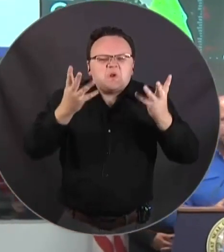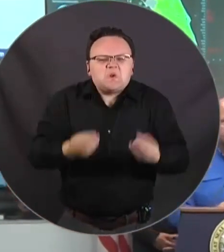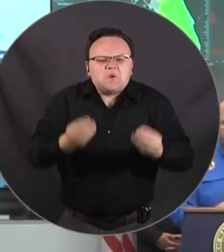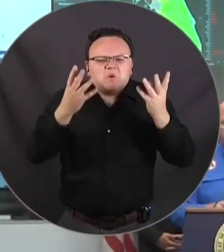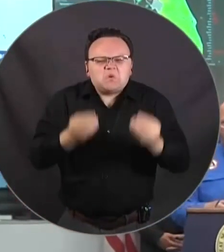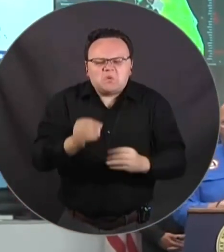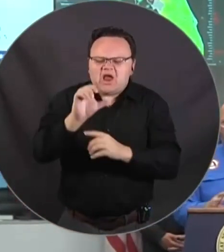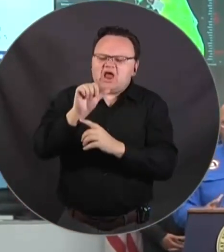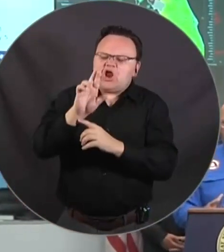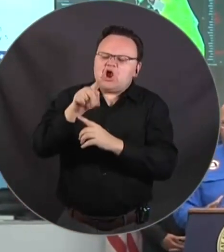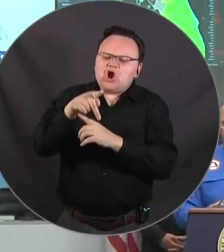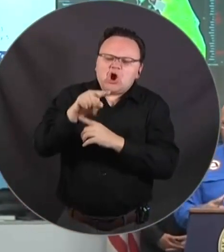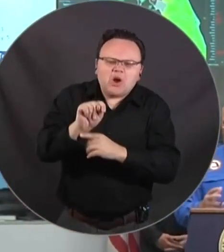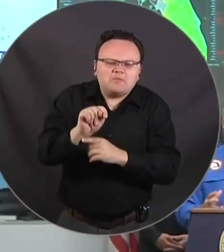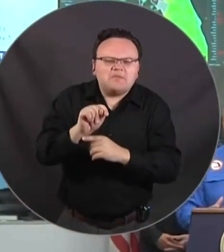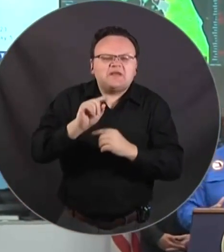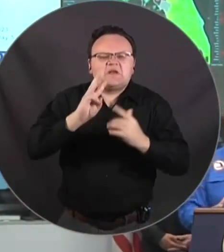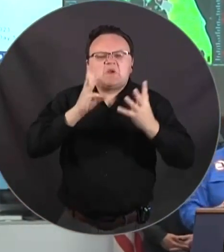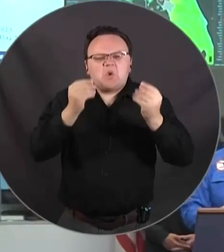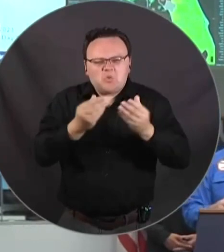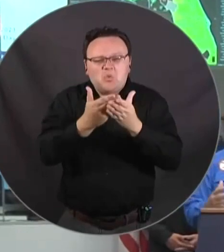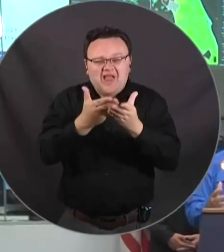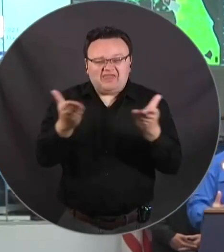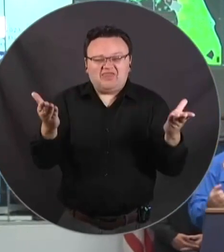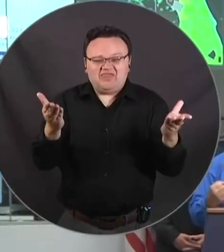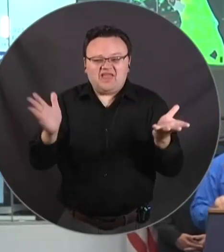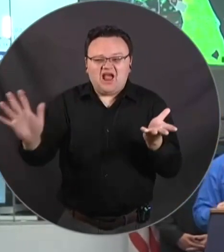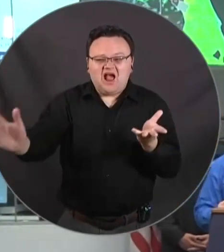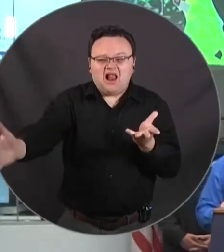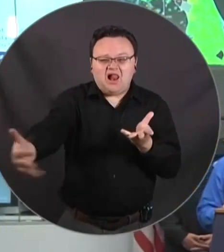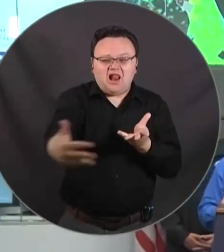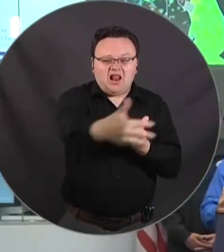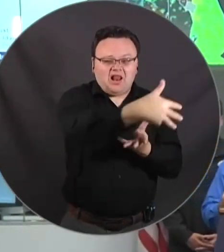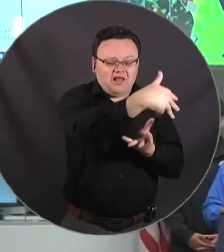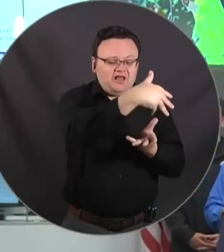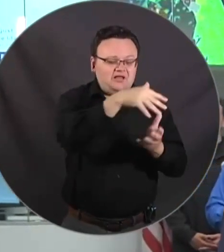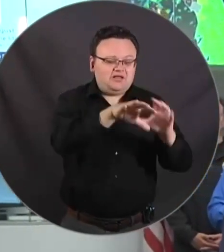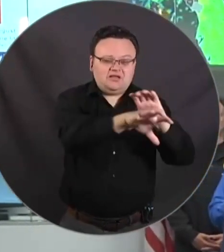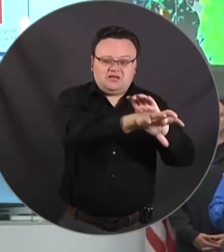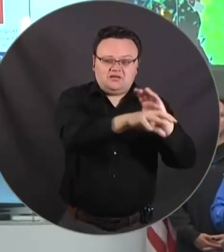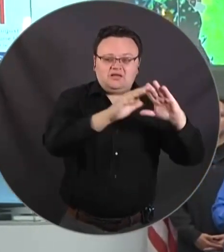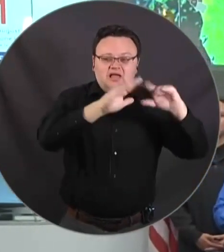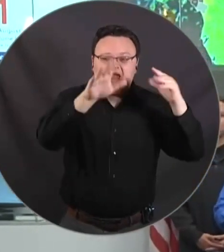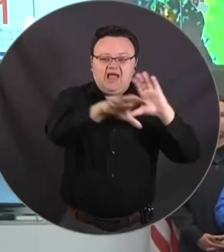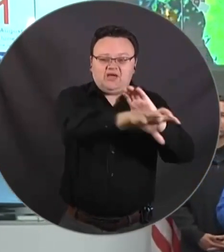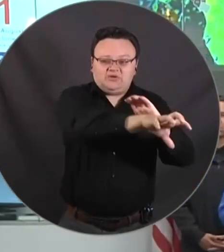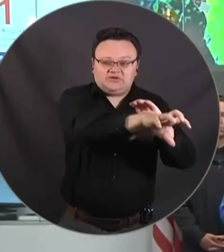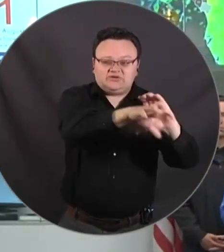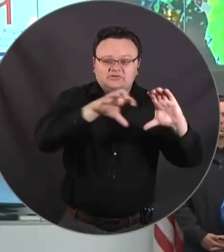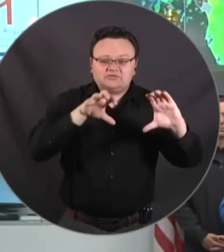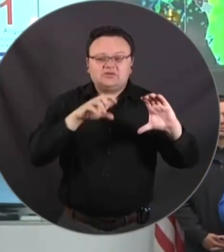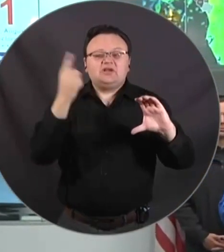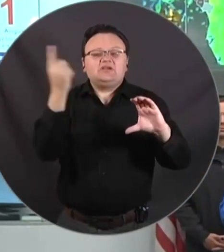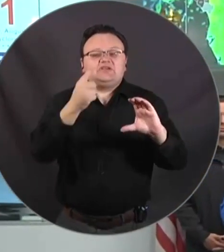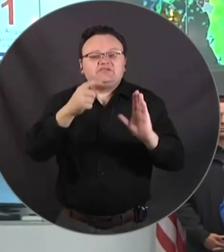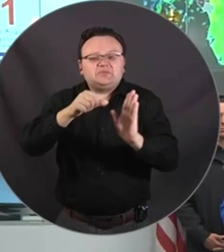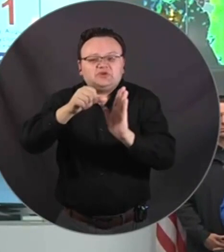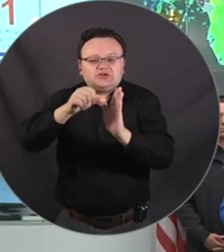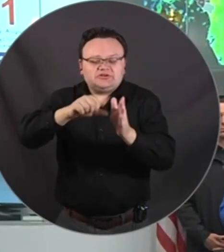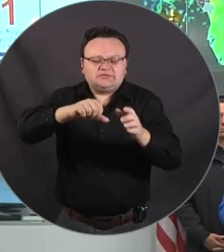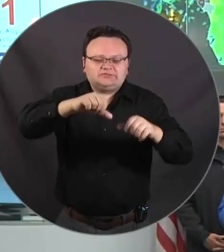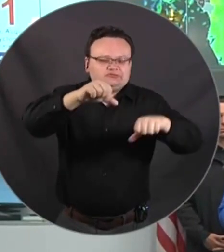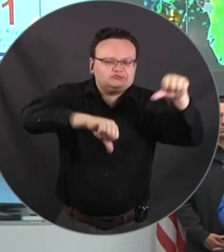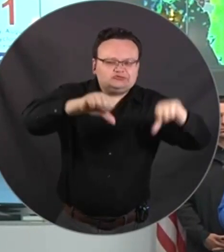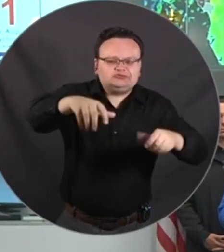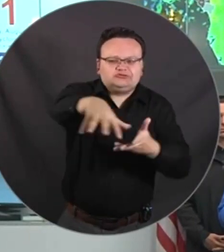materials, all of those things that are wet that you're taking out of your home. You're cutting out of your home. You have a contractor cutting it out of your home. Maybe you have